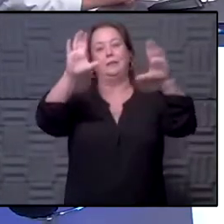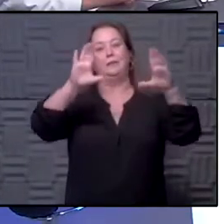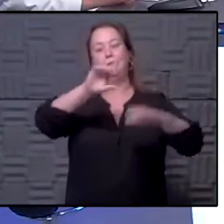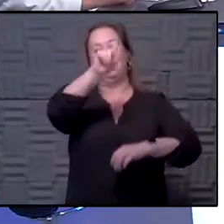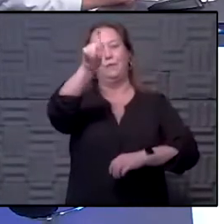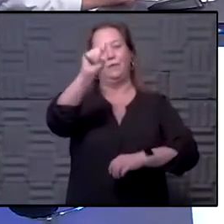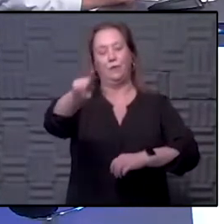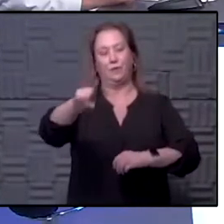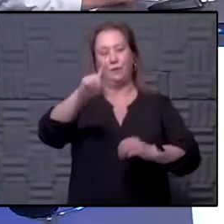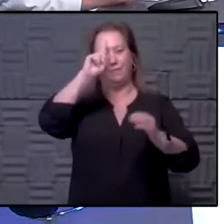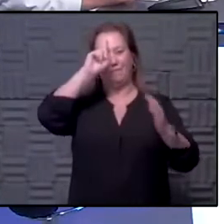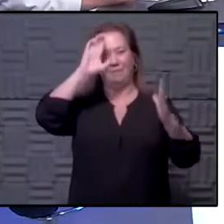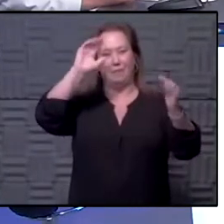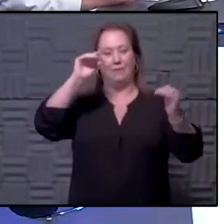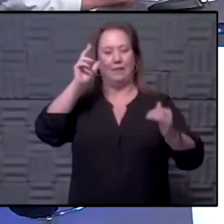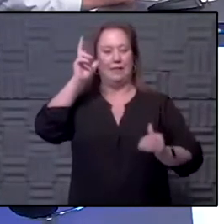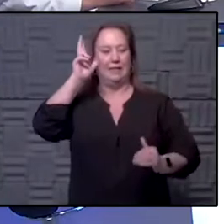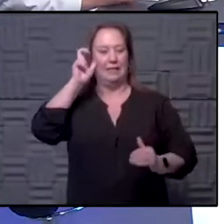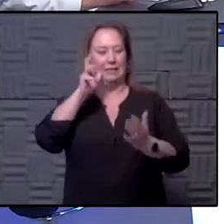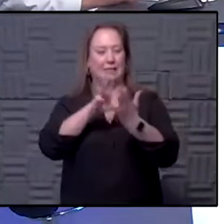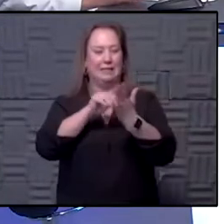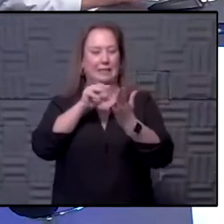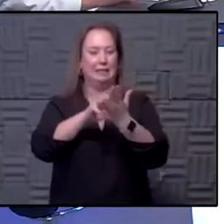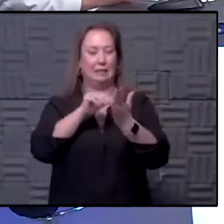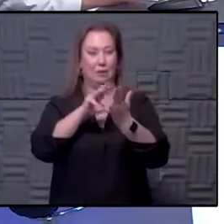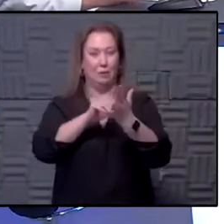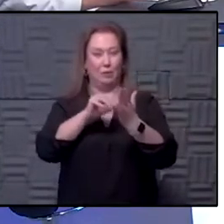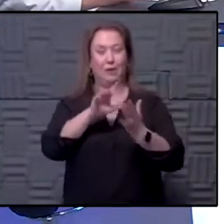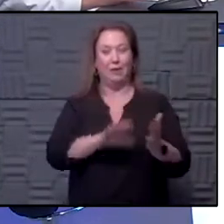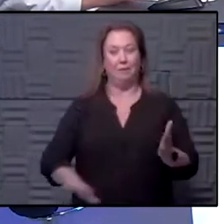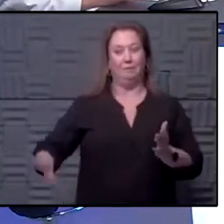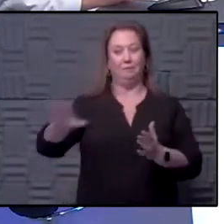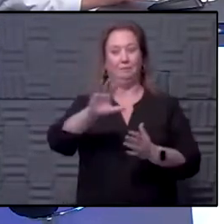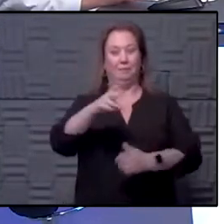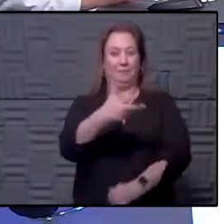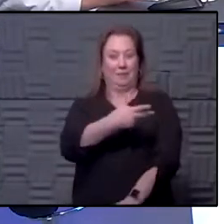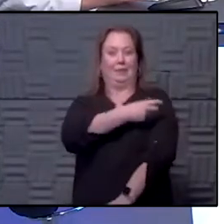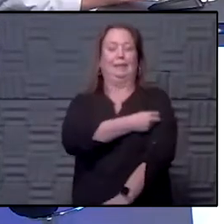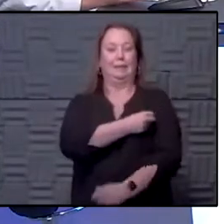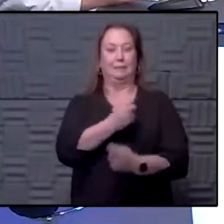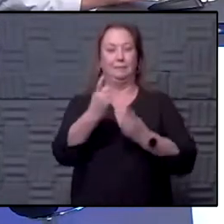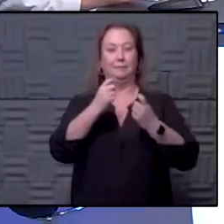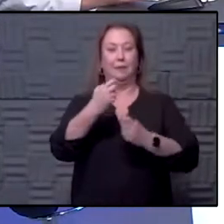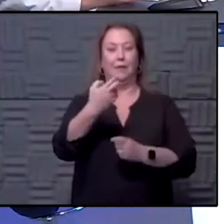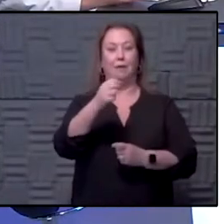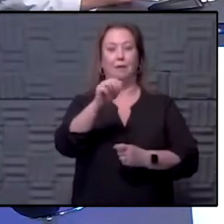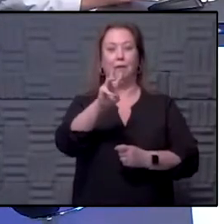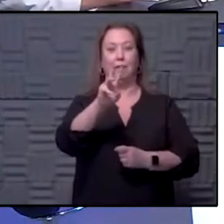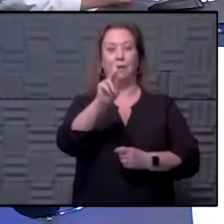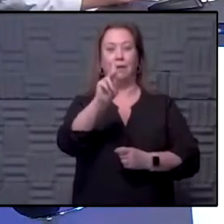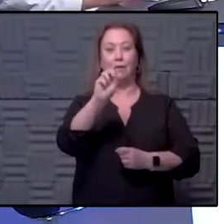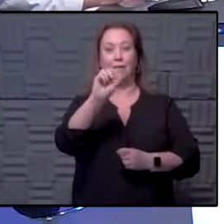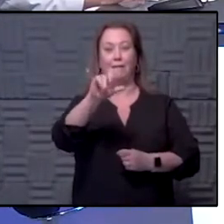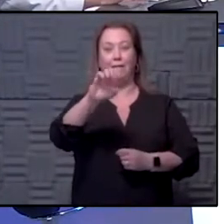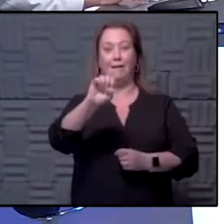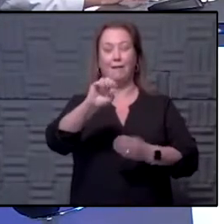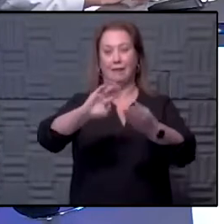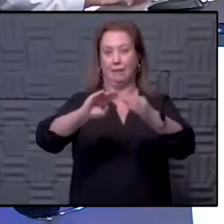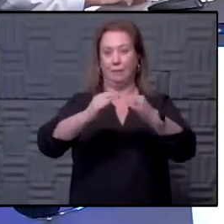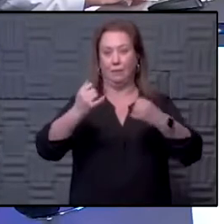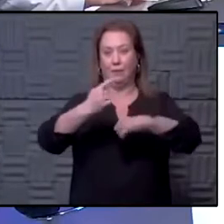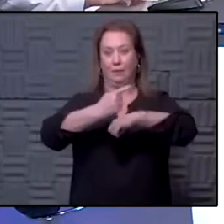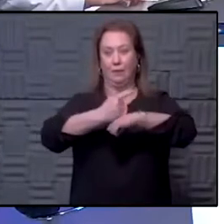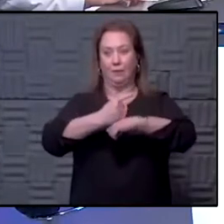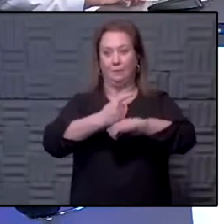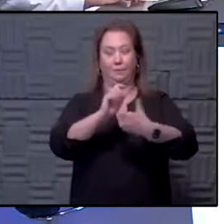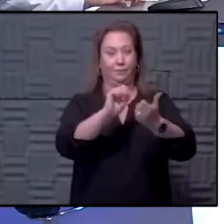and hopefully listening and learning of things around vaccination. Yeah. Hawkeye, how are we doing this morning? We're doing good. You know, I think we are in a